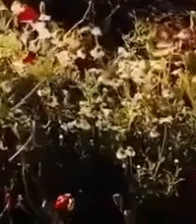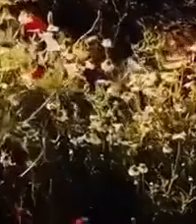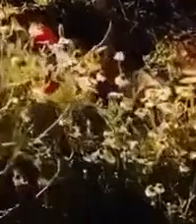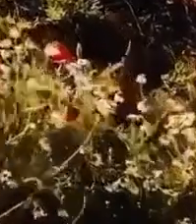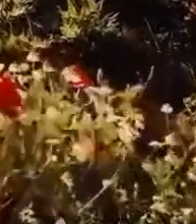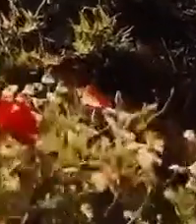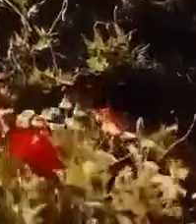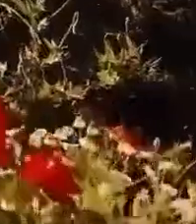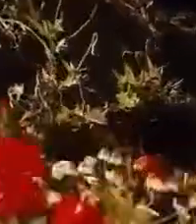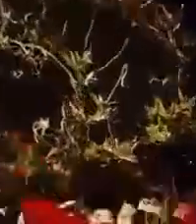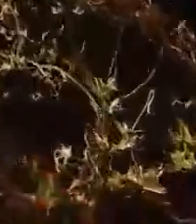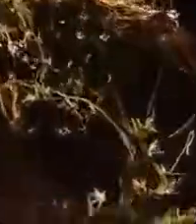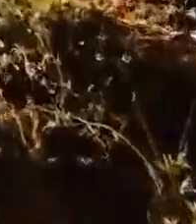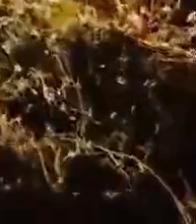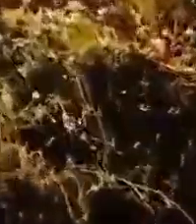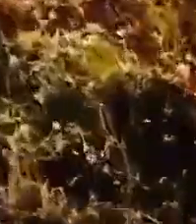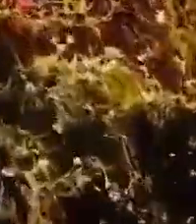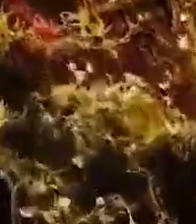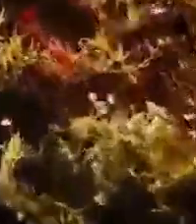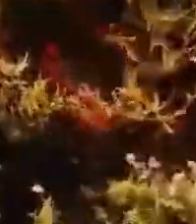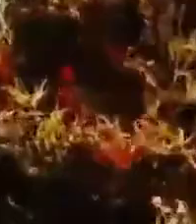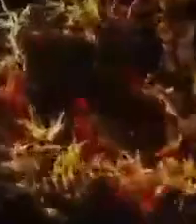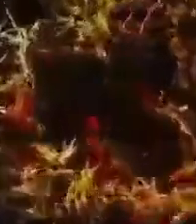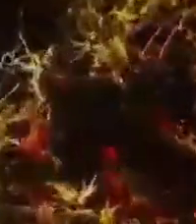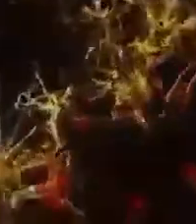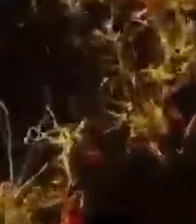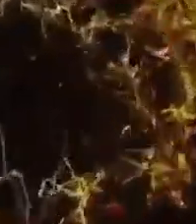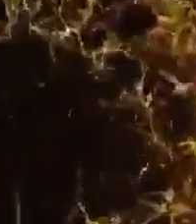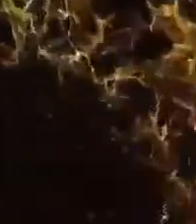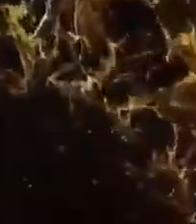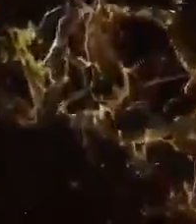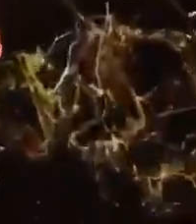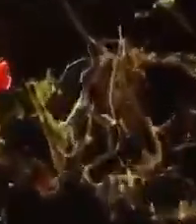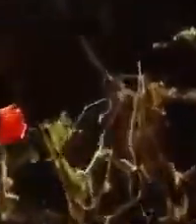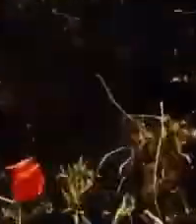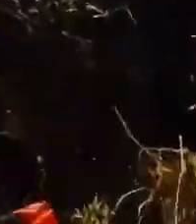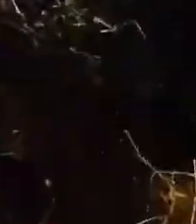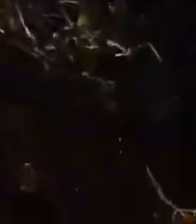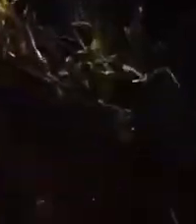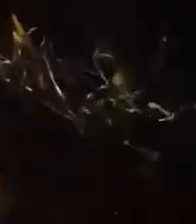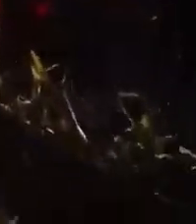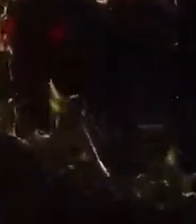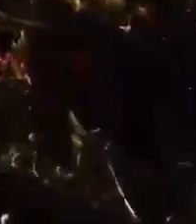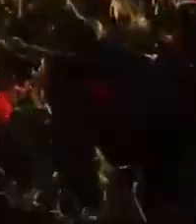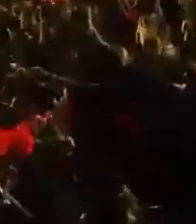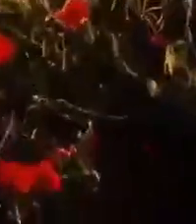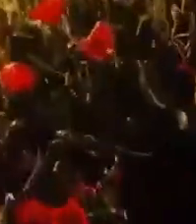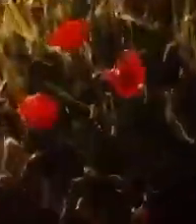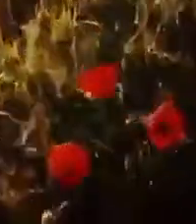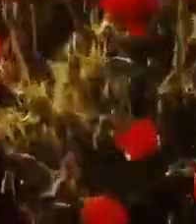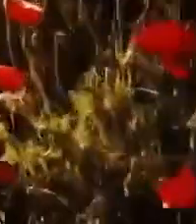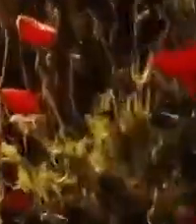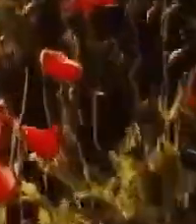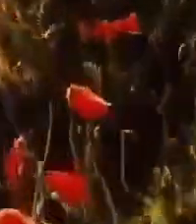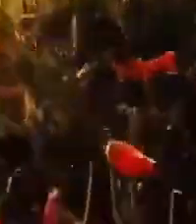that once will have been washed in the blood of the land